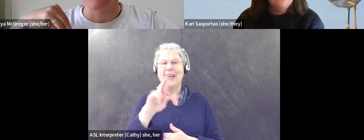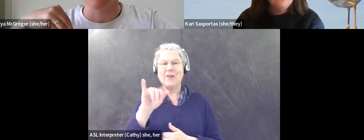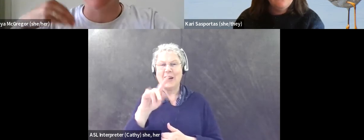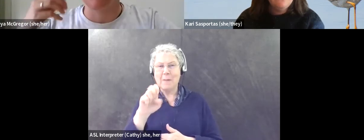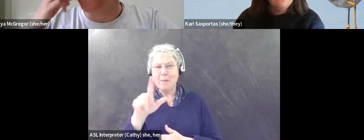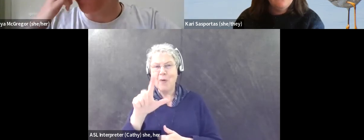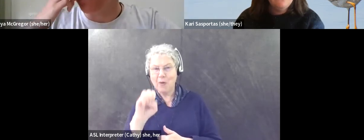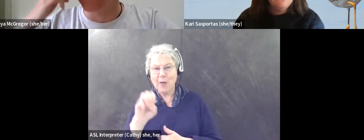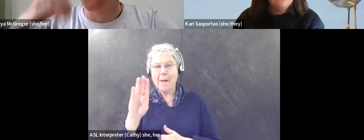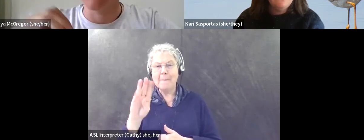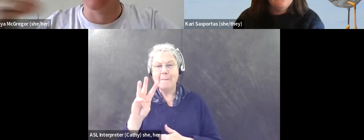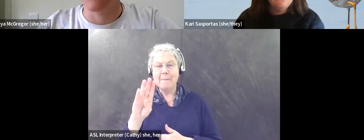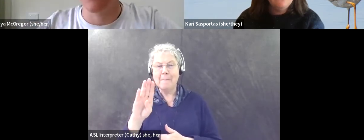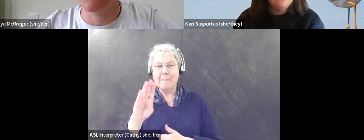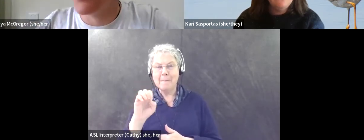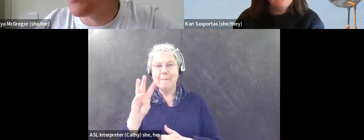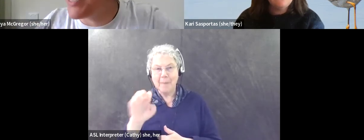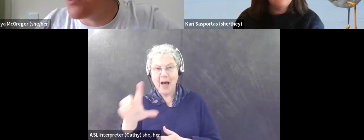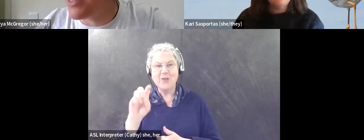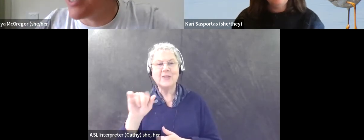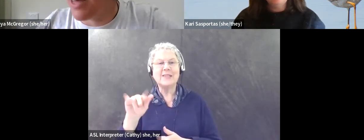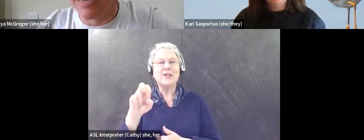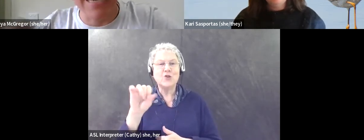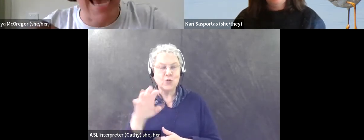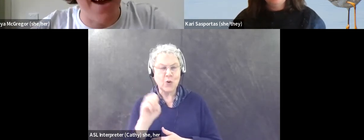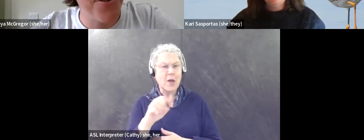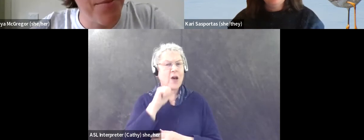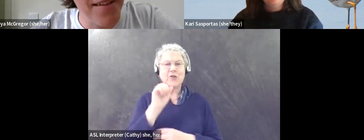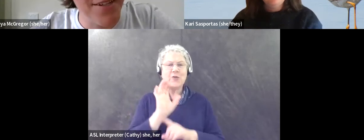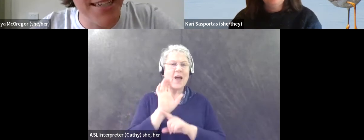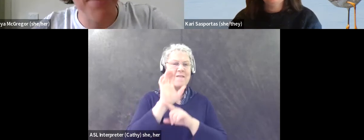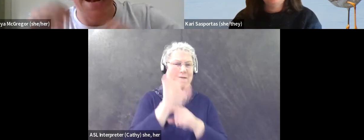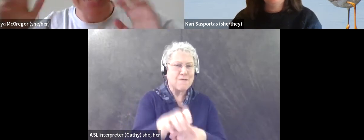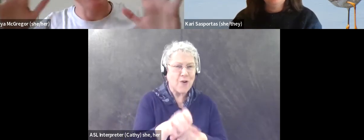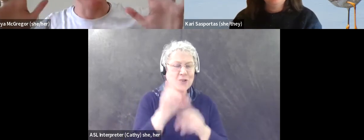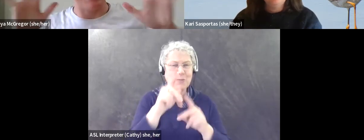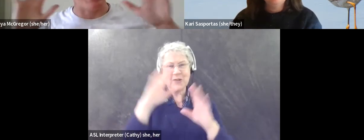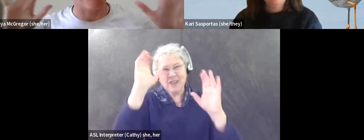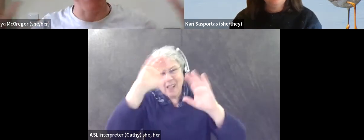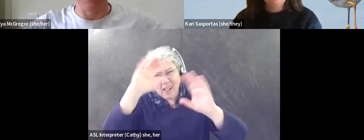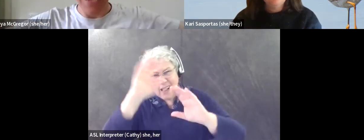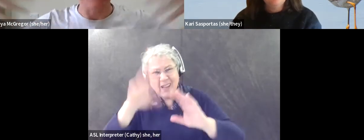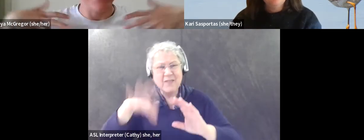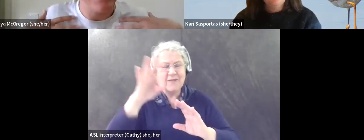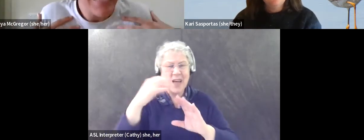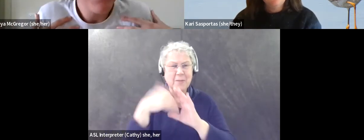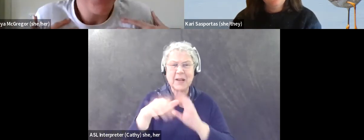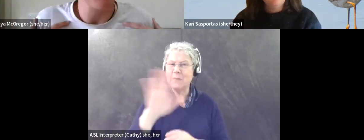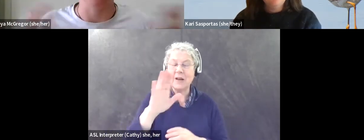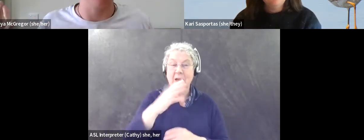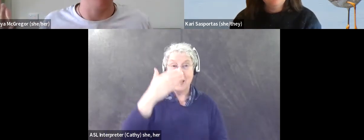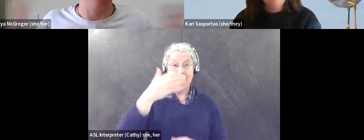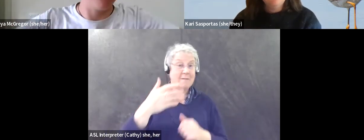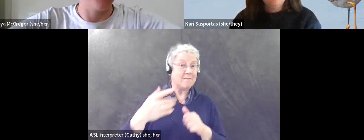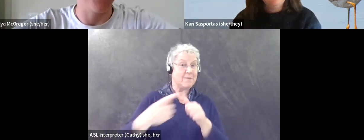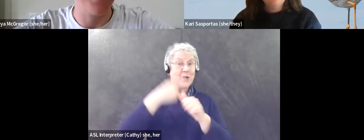not, not forcing a potential participant to like dig out your email address, but actually saying up front, like, Hey, ask me